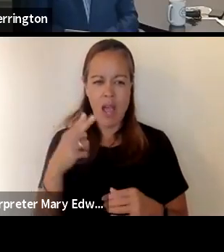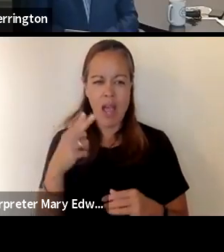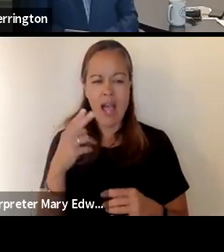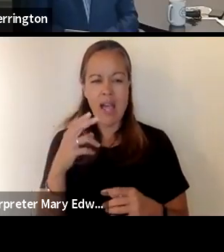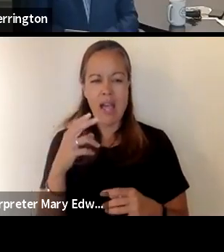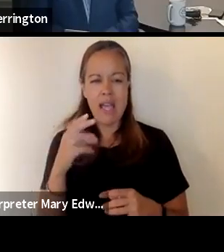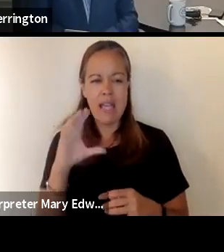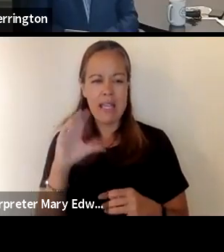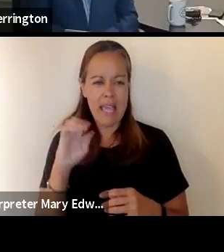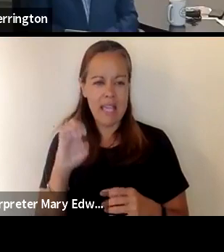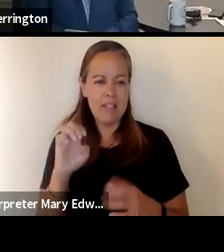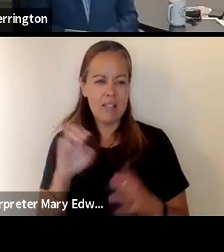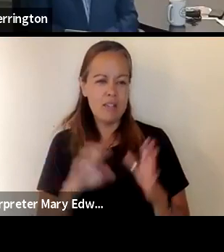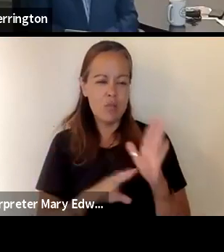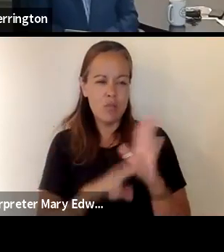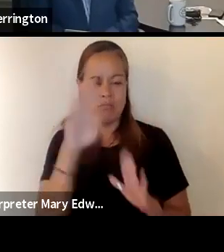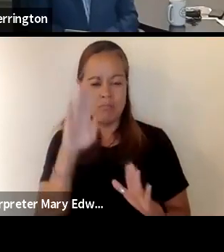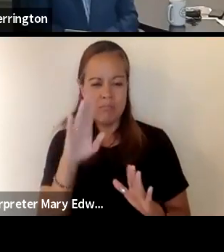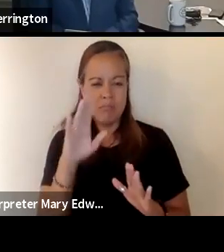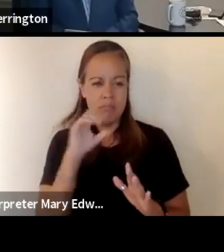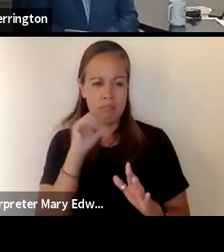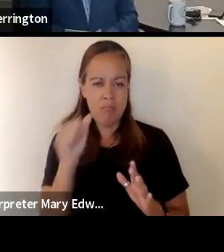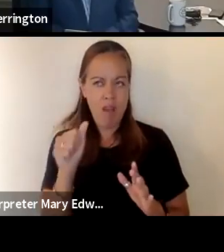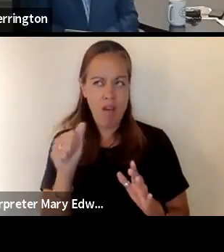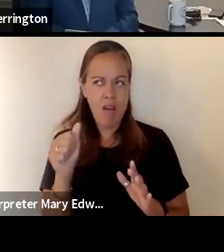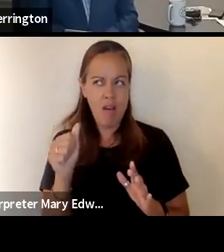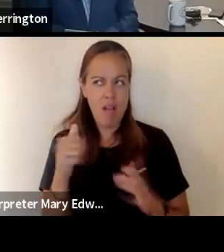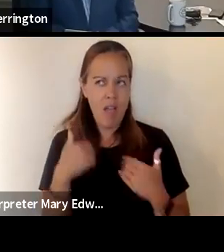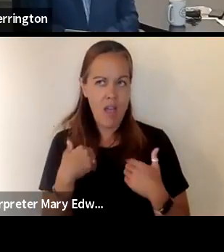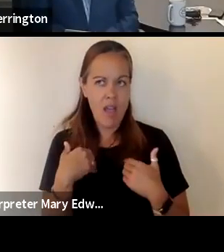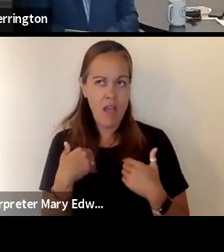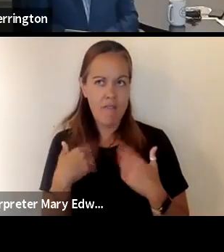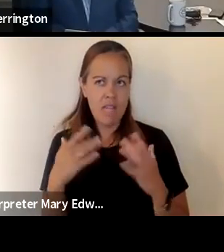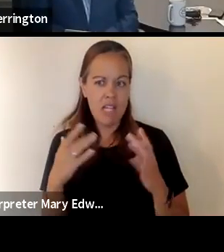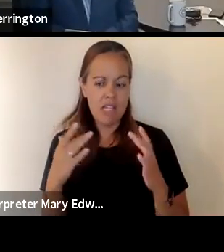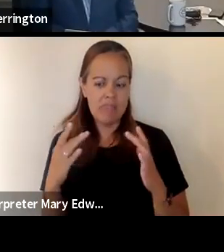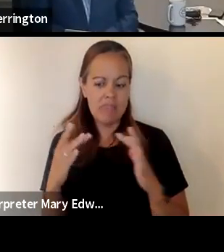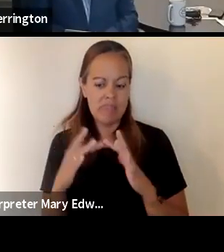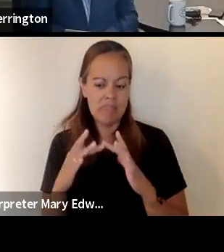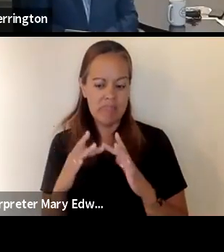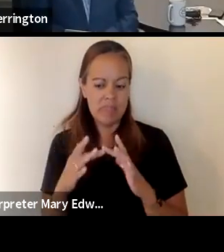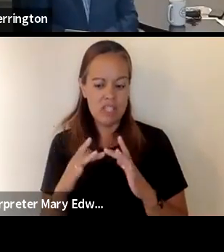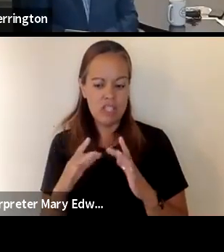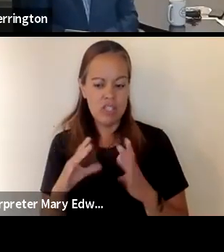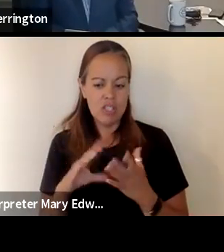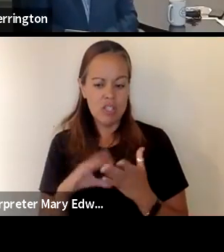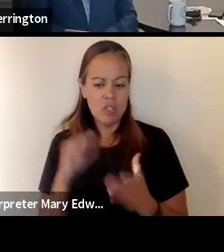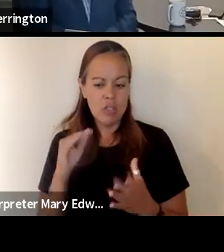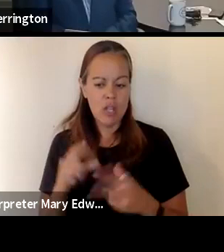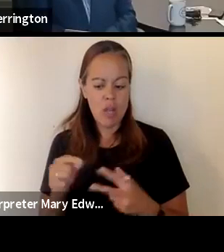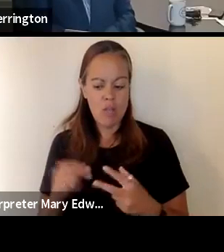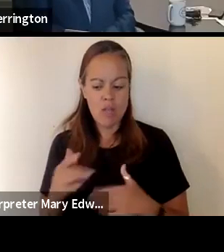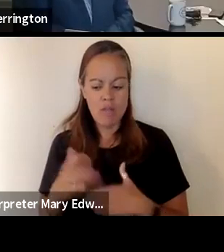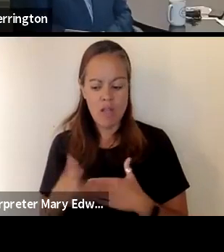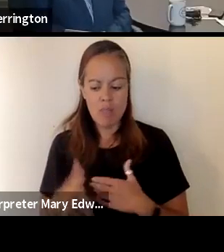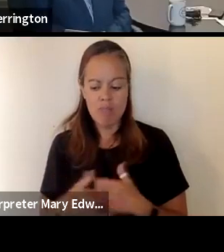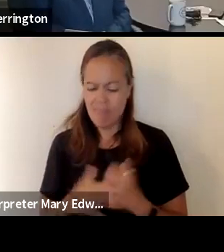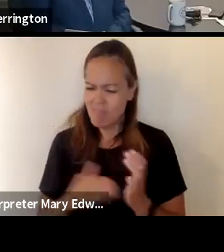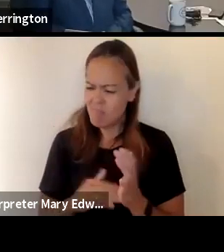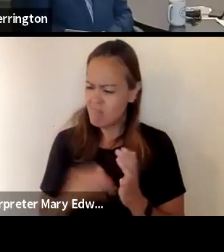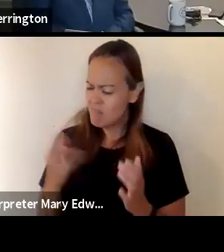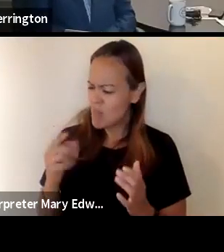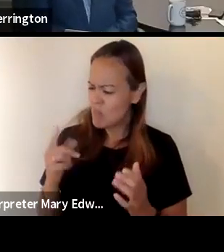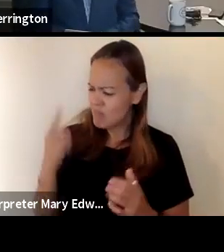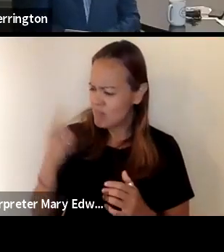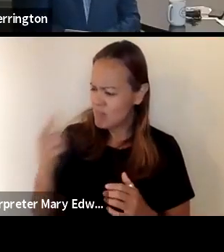and why there is not a distance learning option available or when that might be available and so dr harrington i was wondering